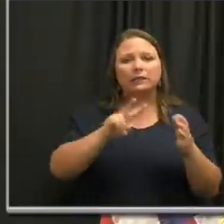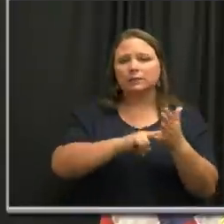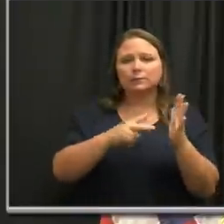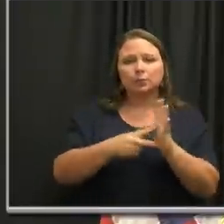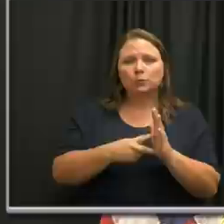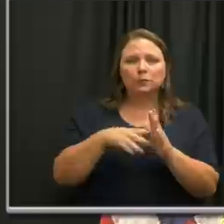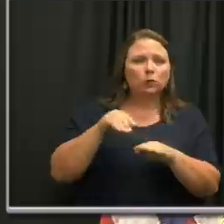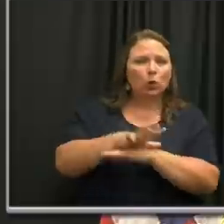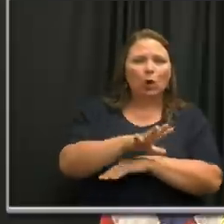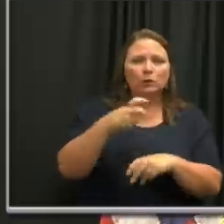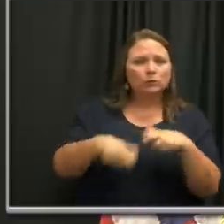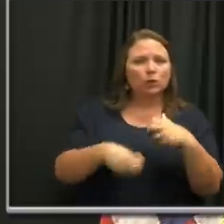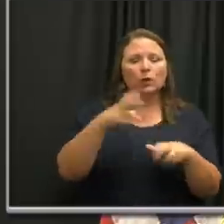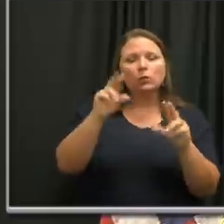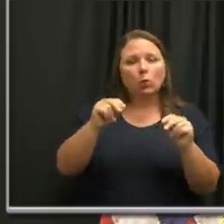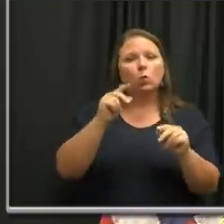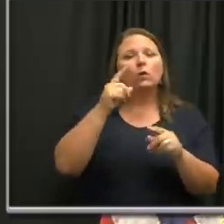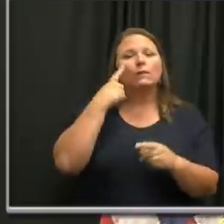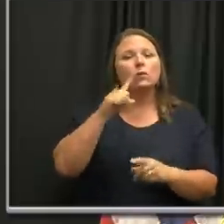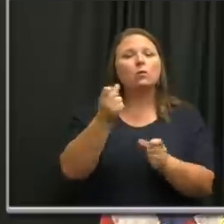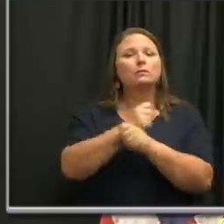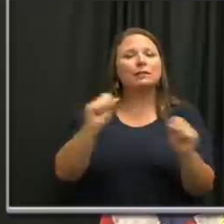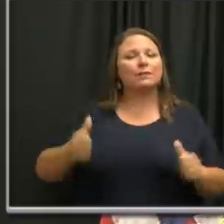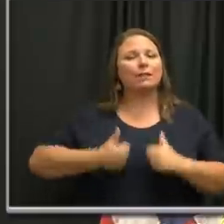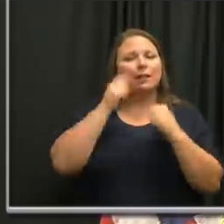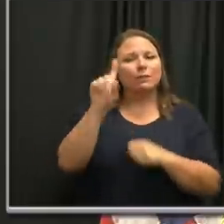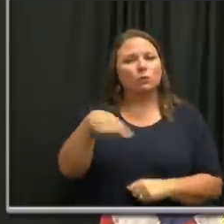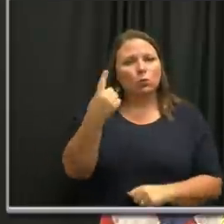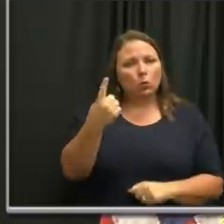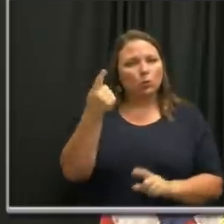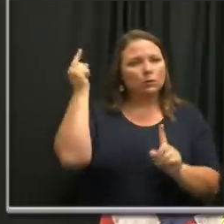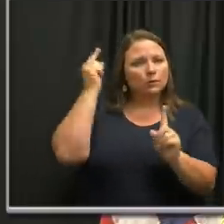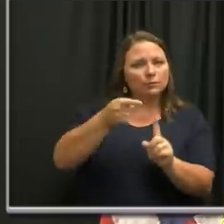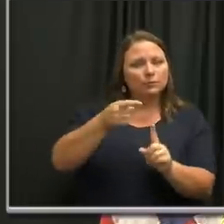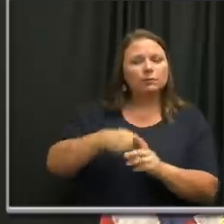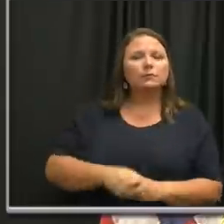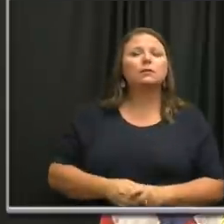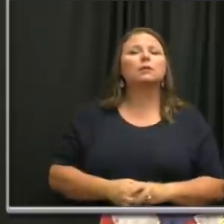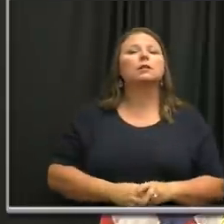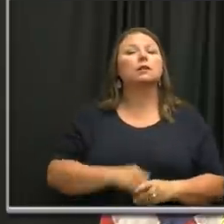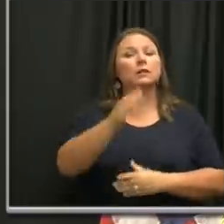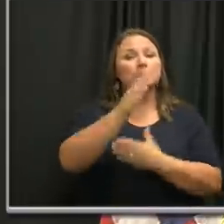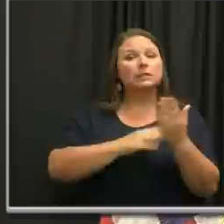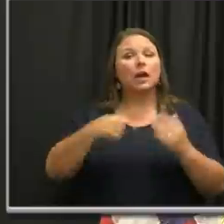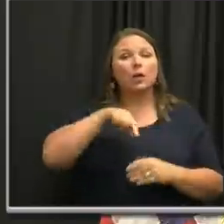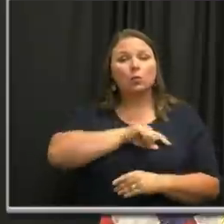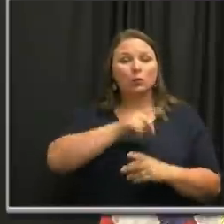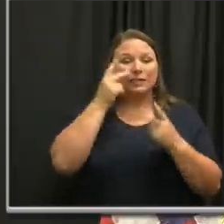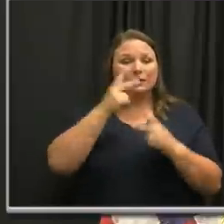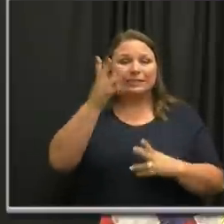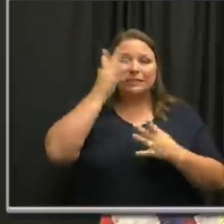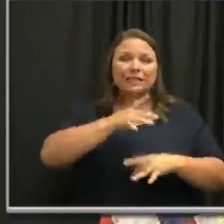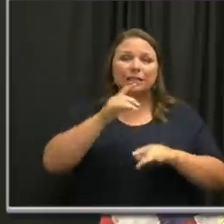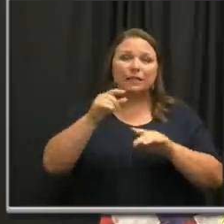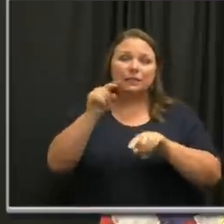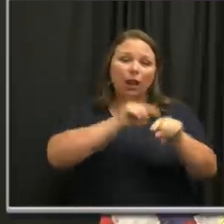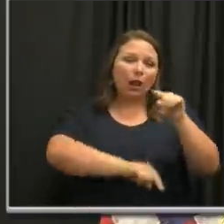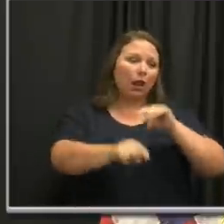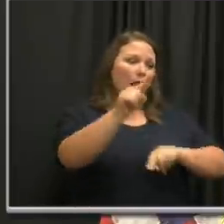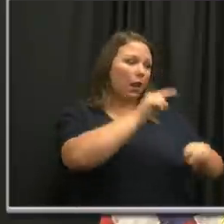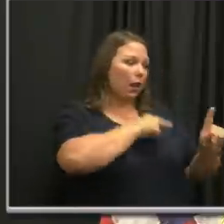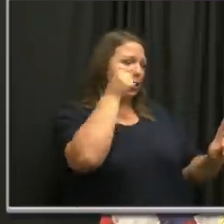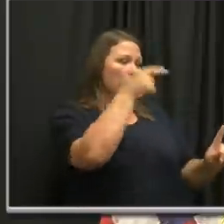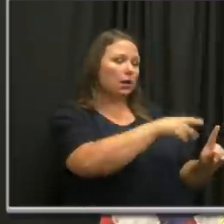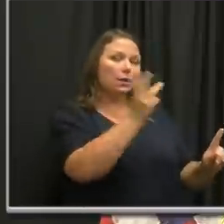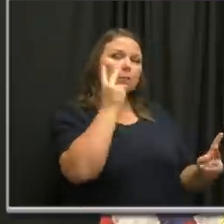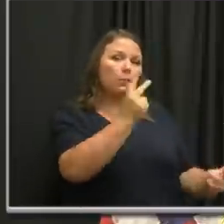These things are being done to save lives. And some of what we're seeing can be traced all the way back to Memorial Day. As a matter of fact,